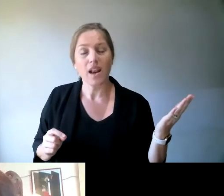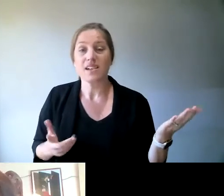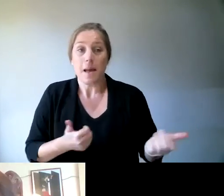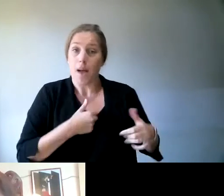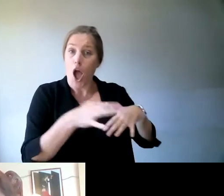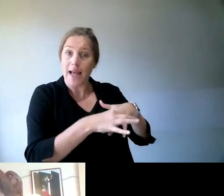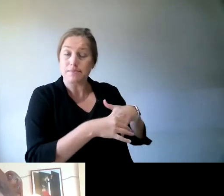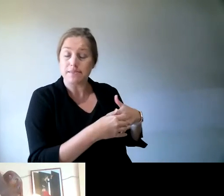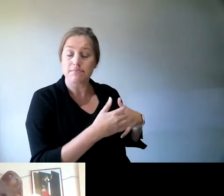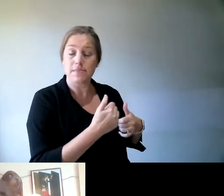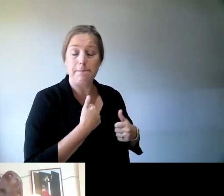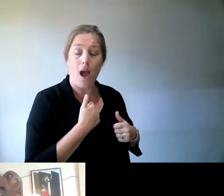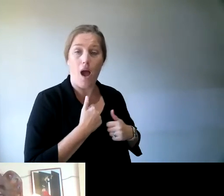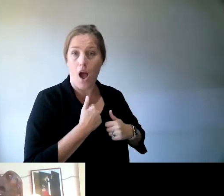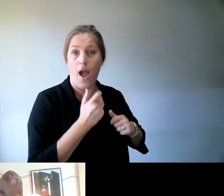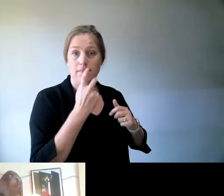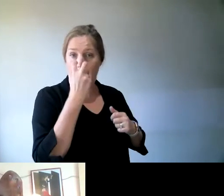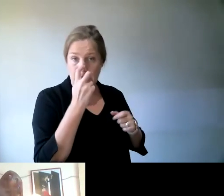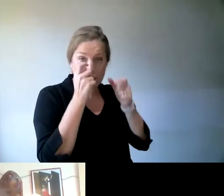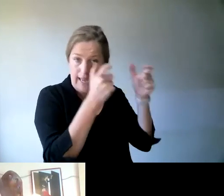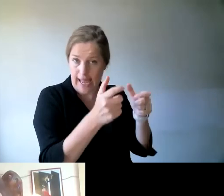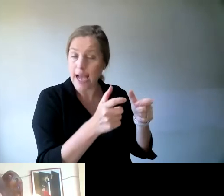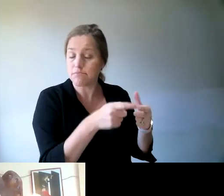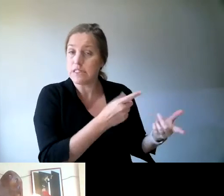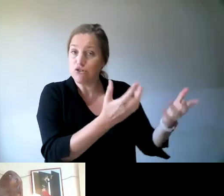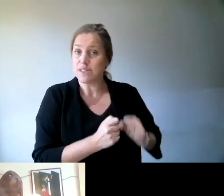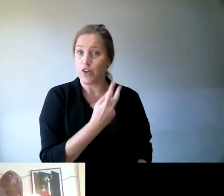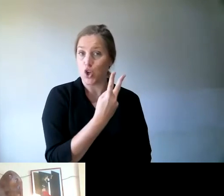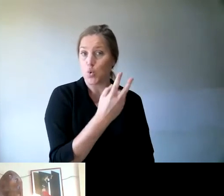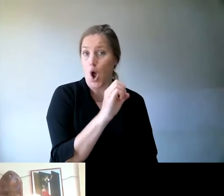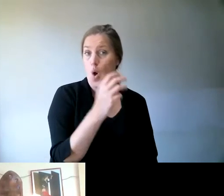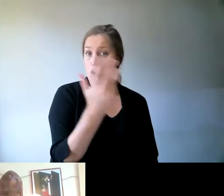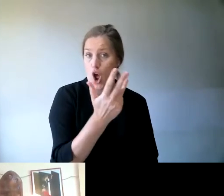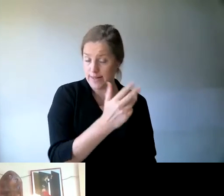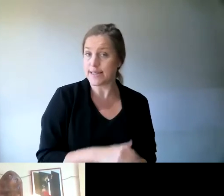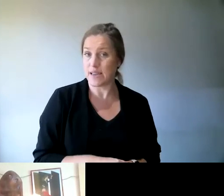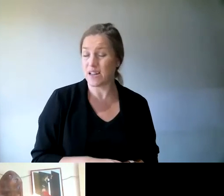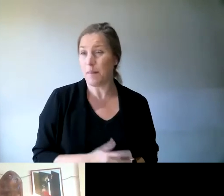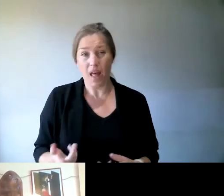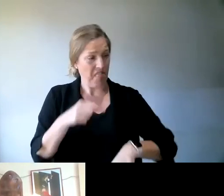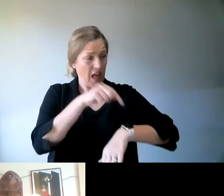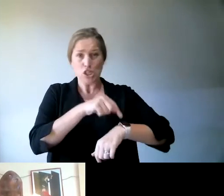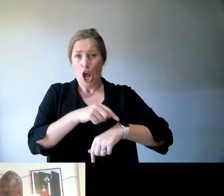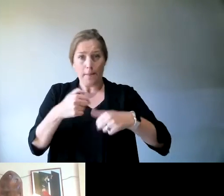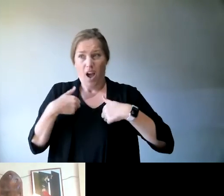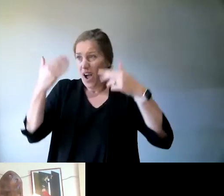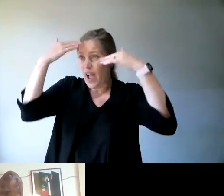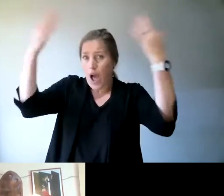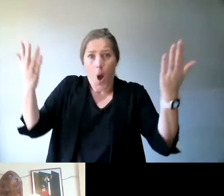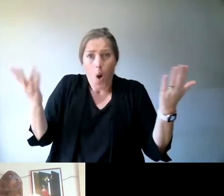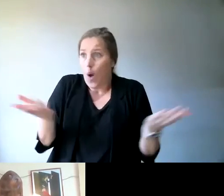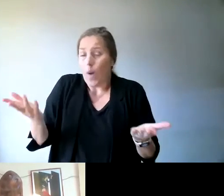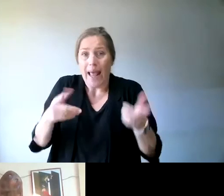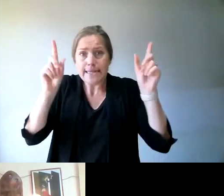package. Now, he got it in 2019. I didn't even know how to apply for not even being in that system. So, we're